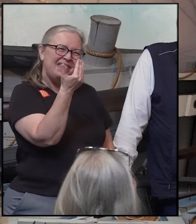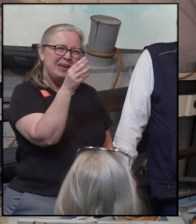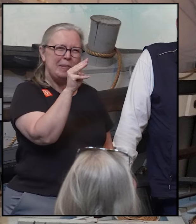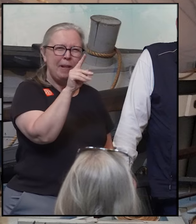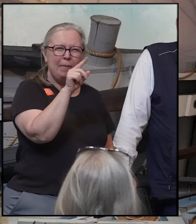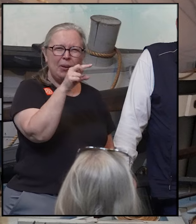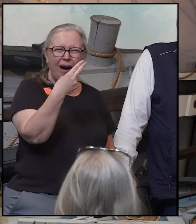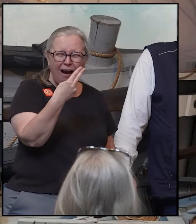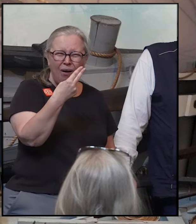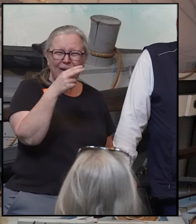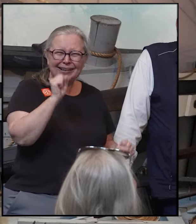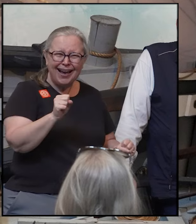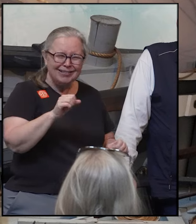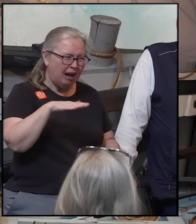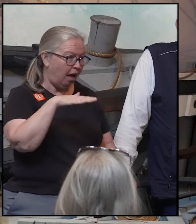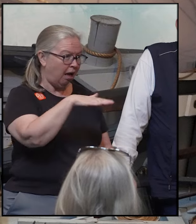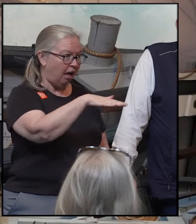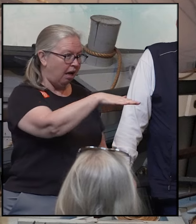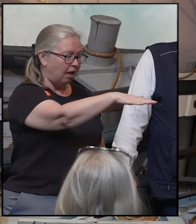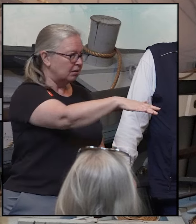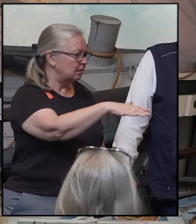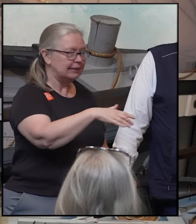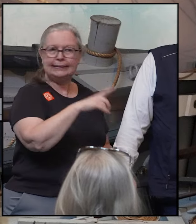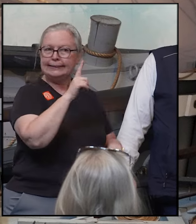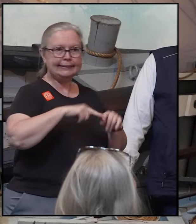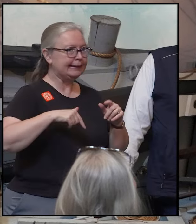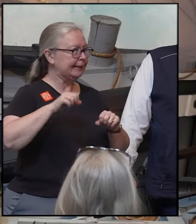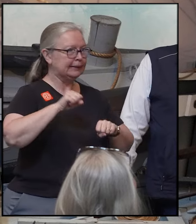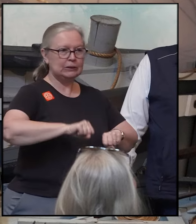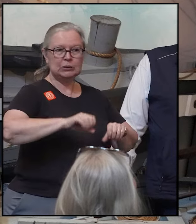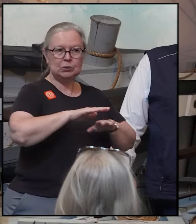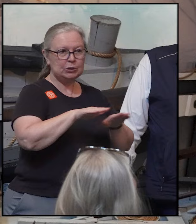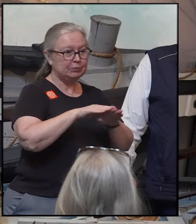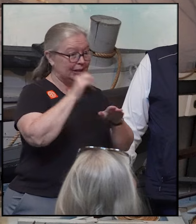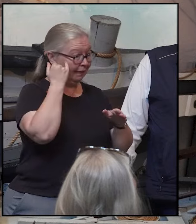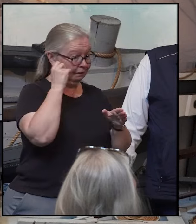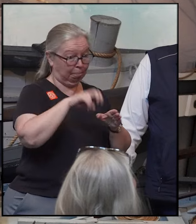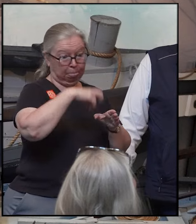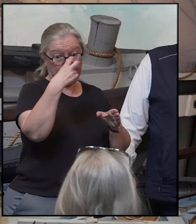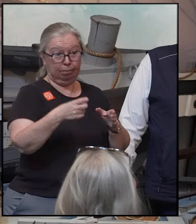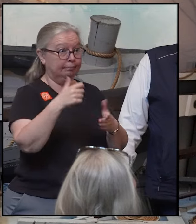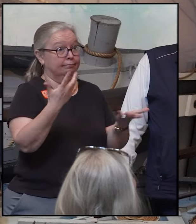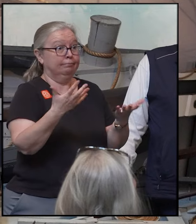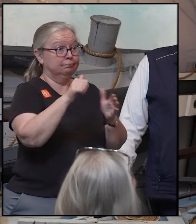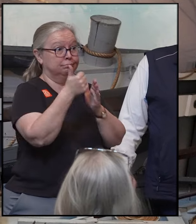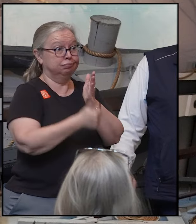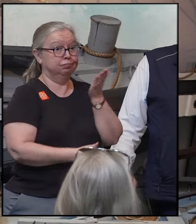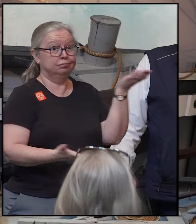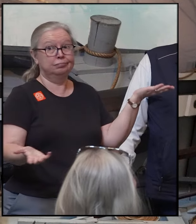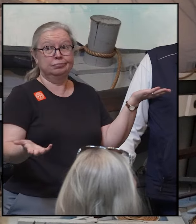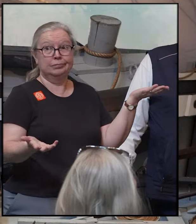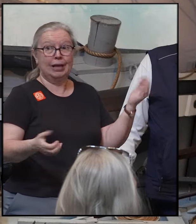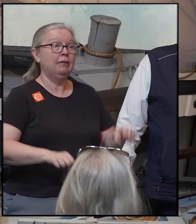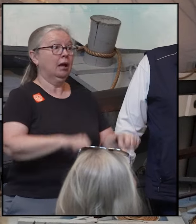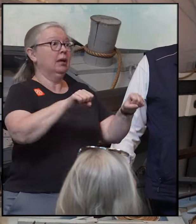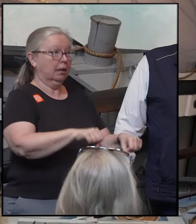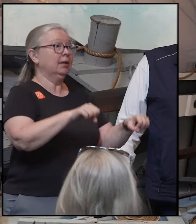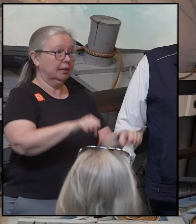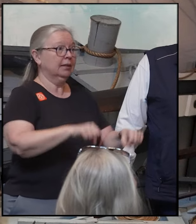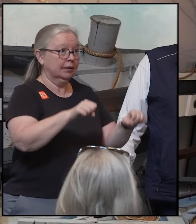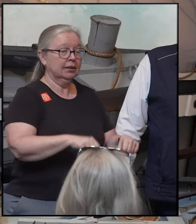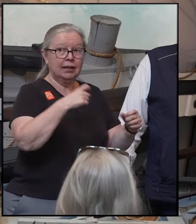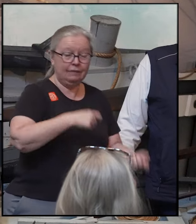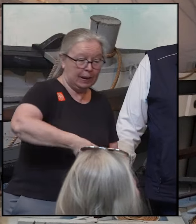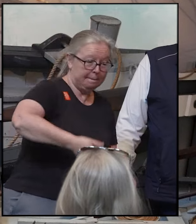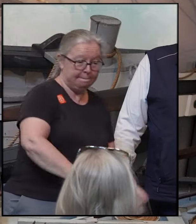miles an hour. Many of those men could not swim, so if you fell out of the boat, you drowned. You had to bucket the water out of the